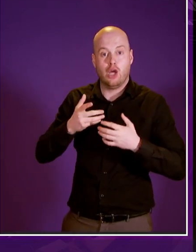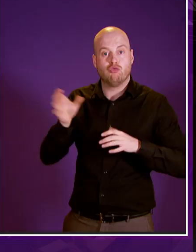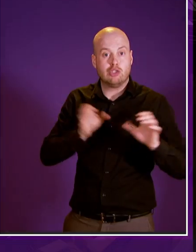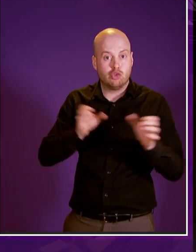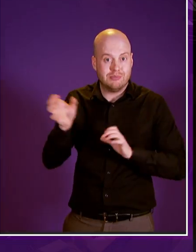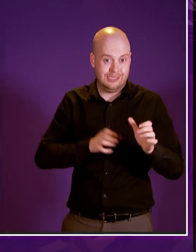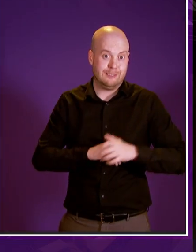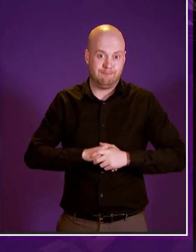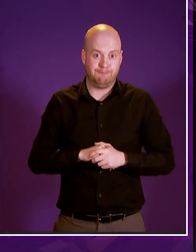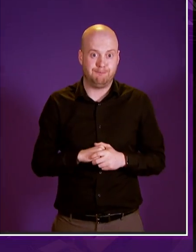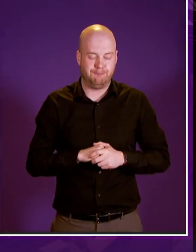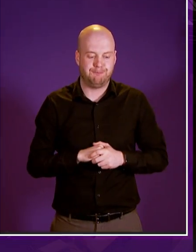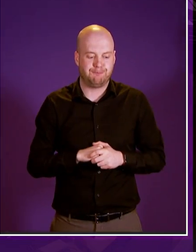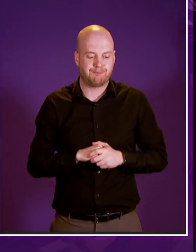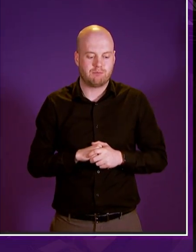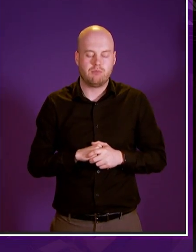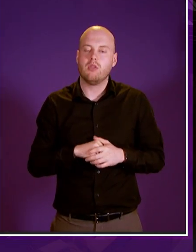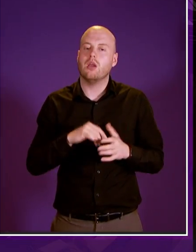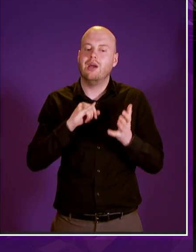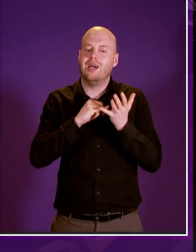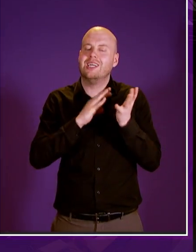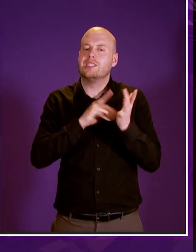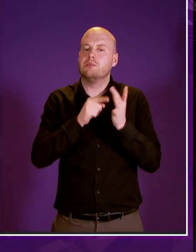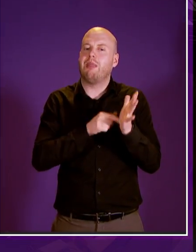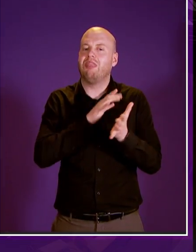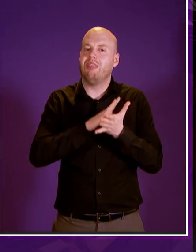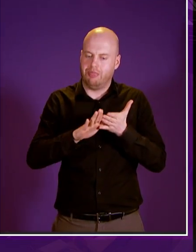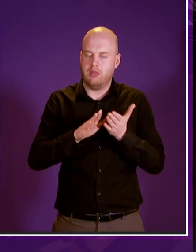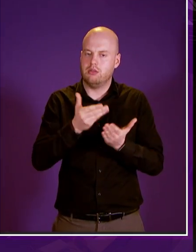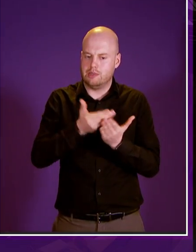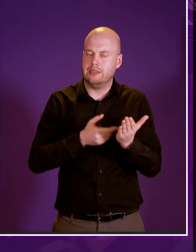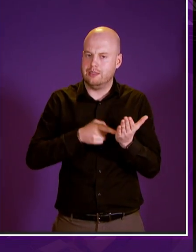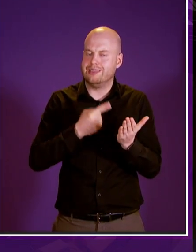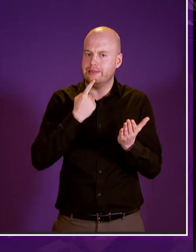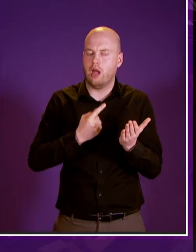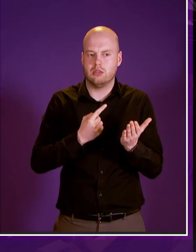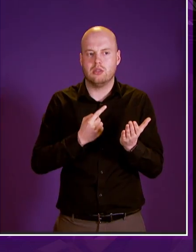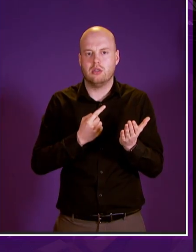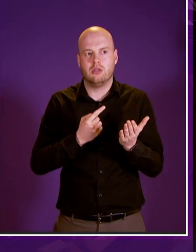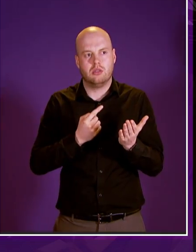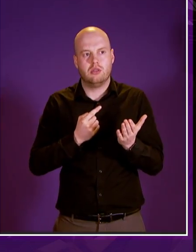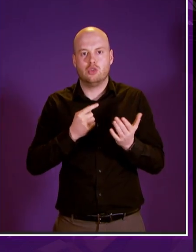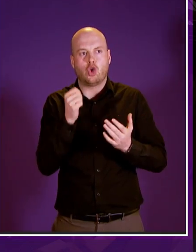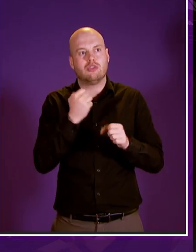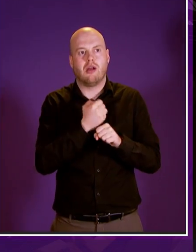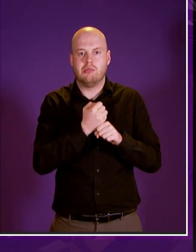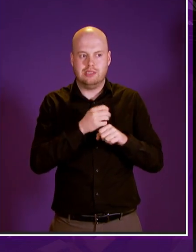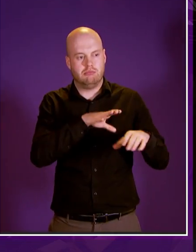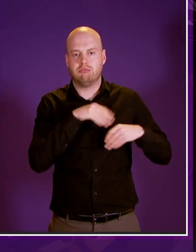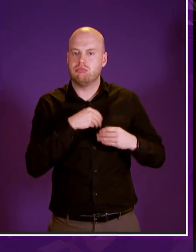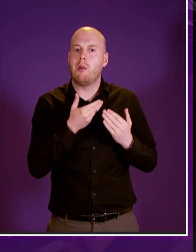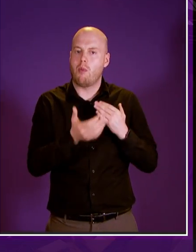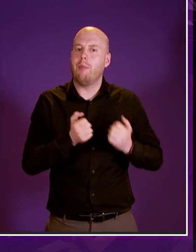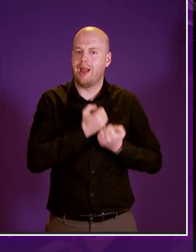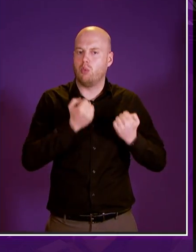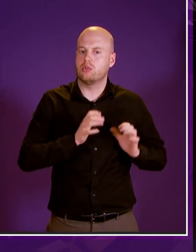under the smith commission further tax raising powers have been devolved to scotland and the scottish government should ensure that the